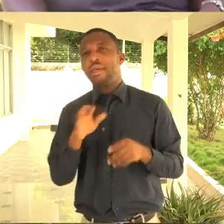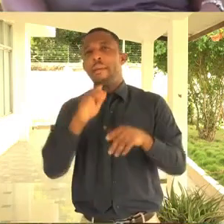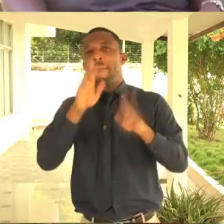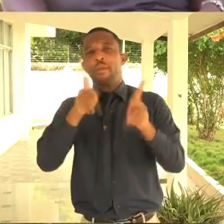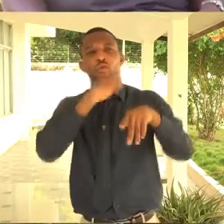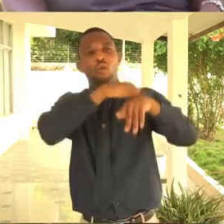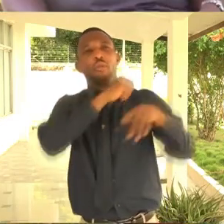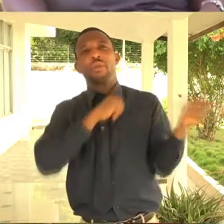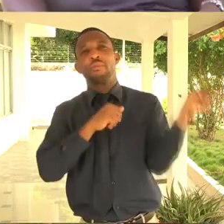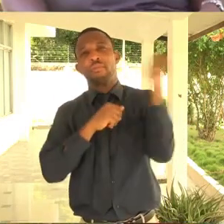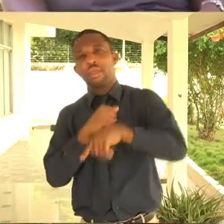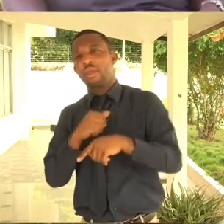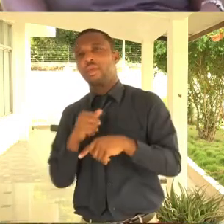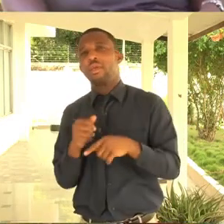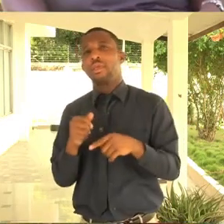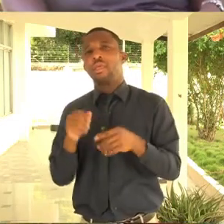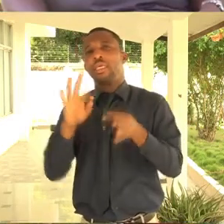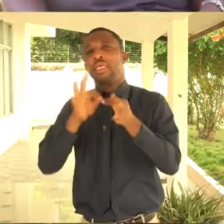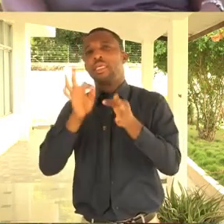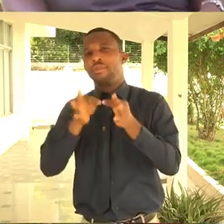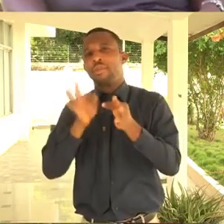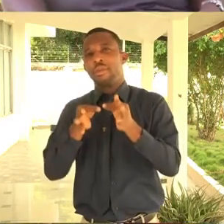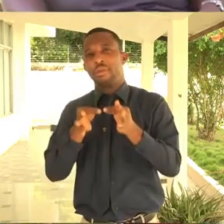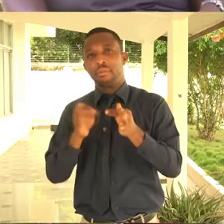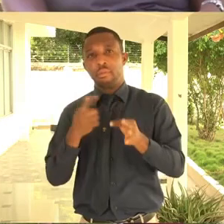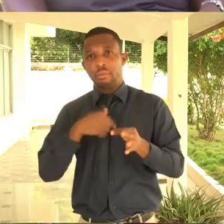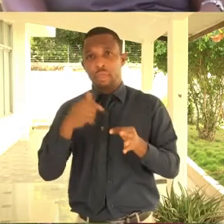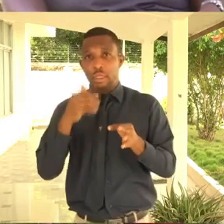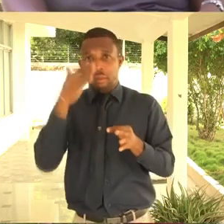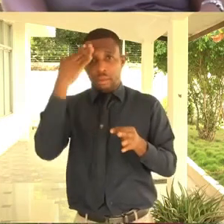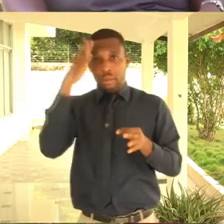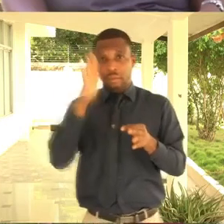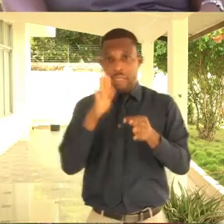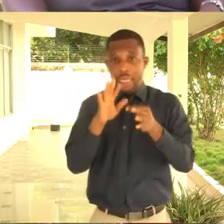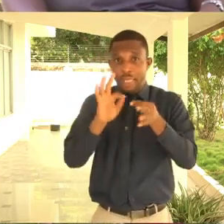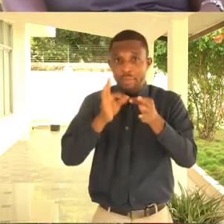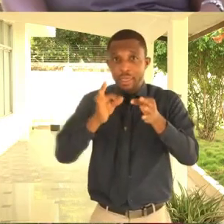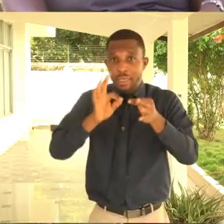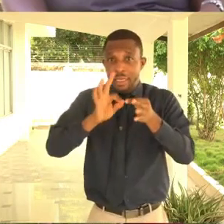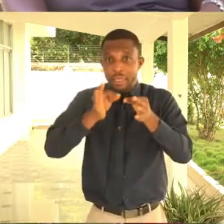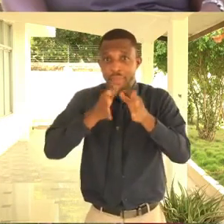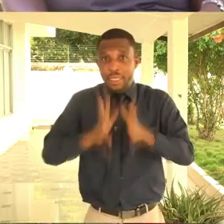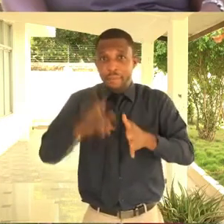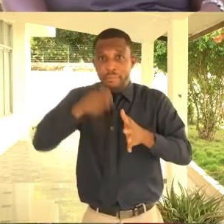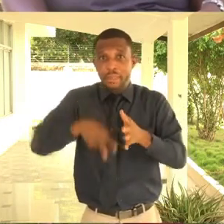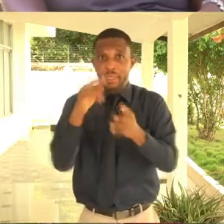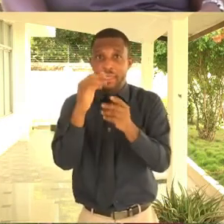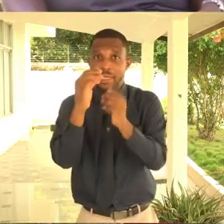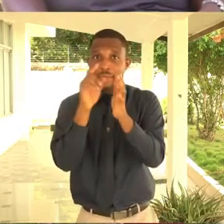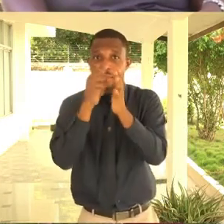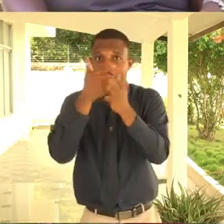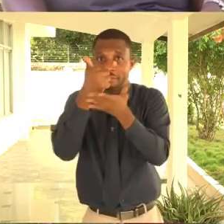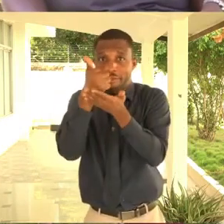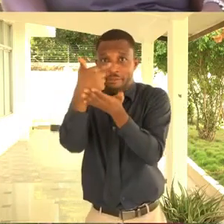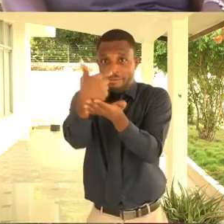interpret for him. And then, I didn't know, then, I didn't know that when you are interpreting, you have to look into the camera. So I was just looking around like this.